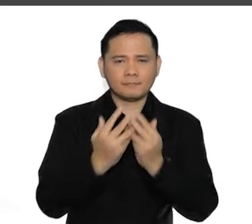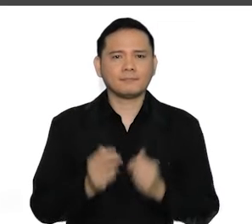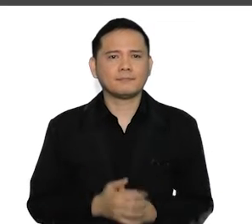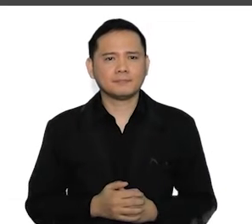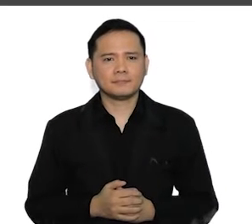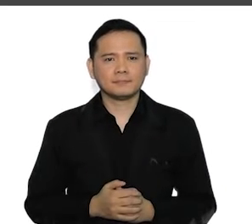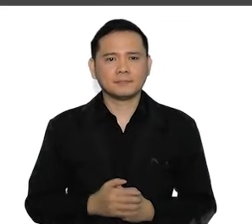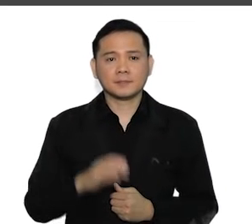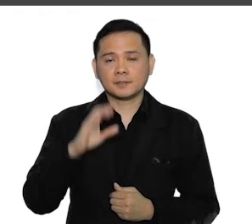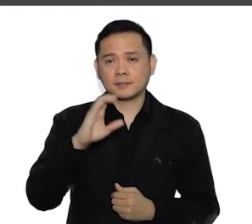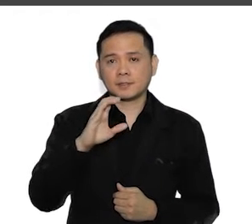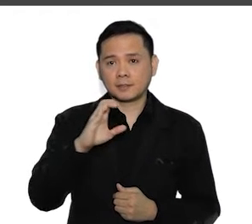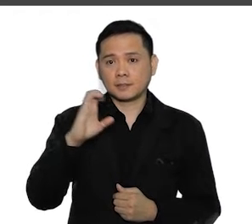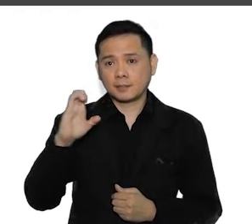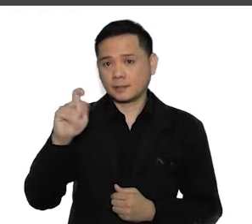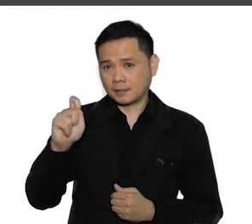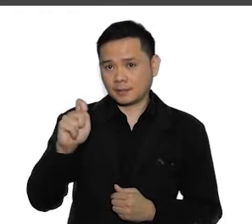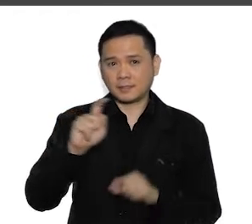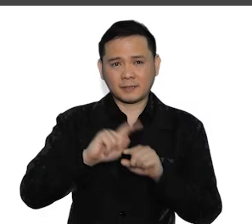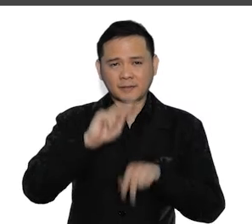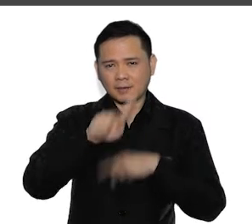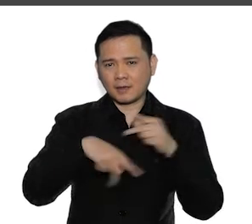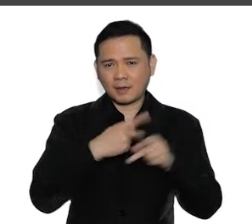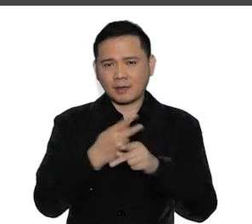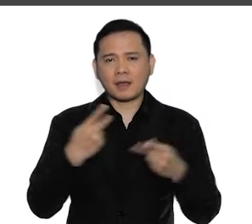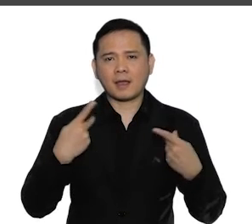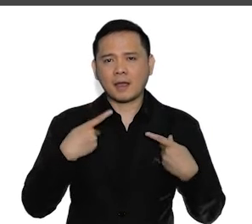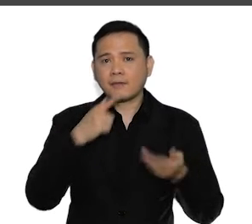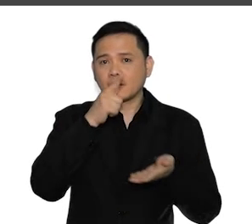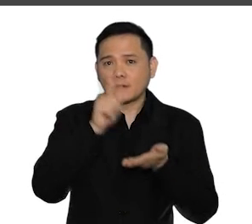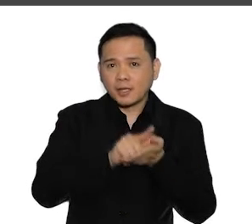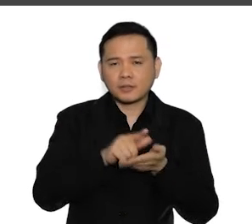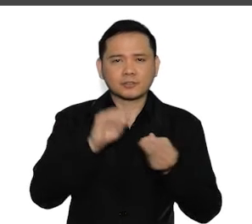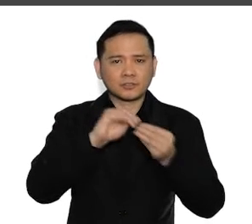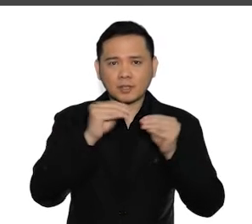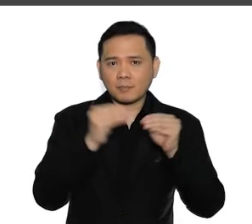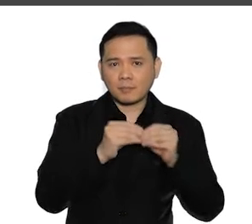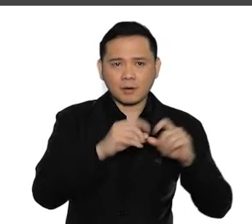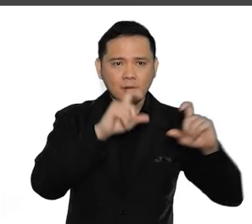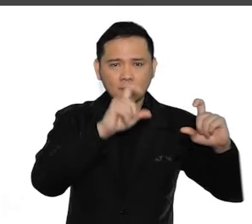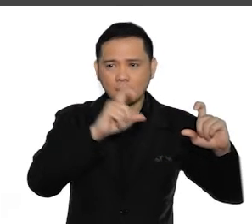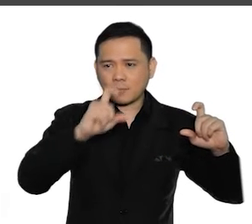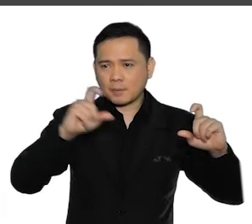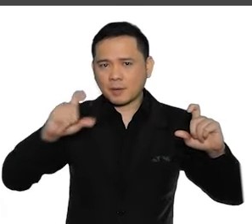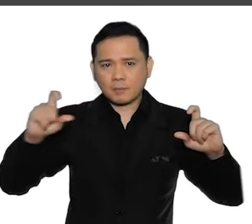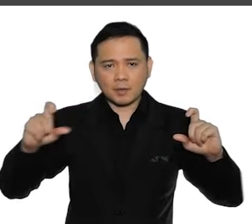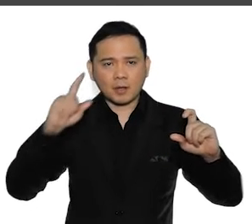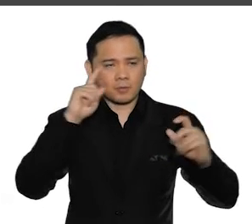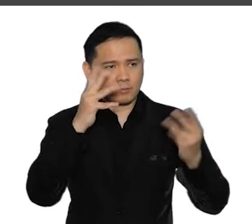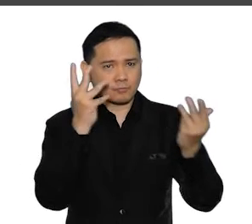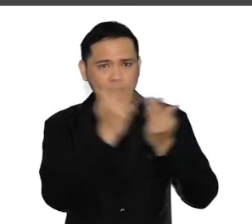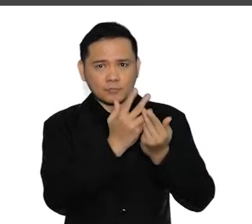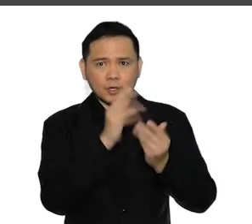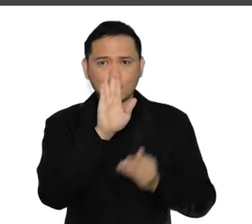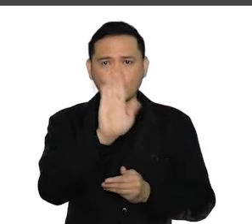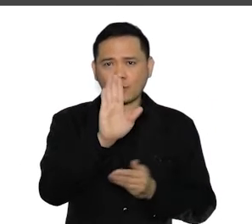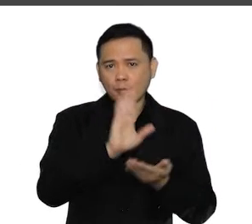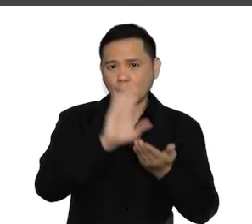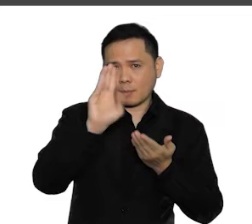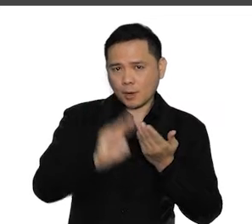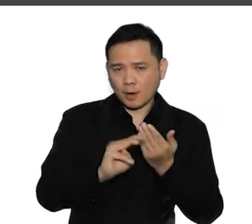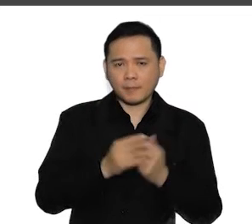mitigation 2. Alignment to the strategic priorities of the National Climate Change Action Plan and 3.